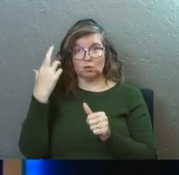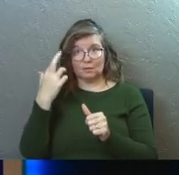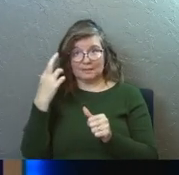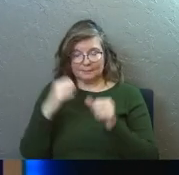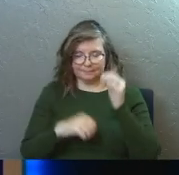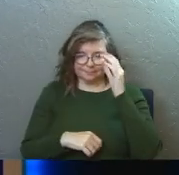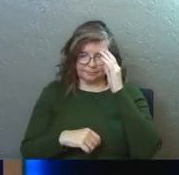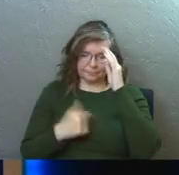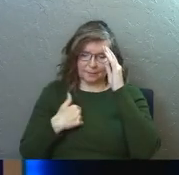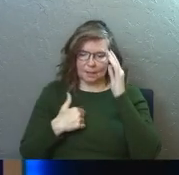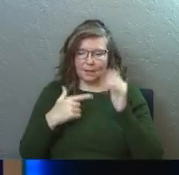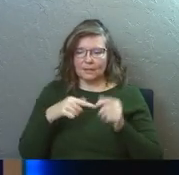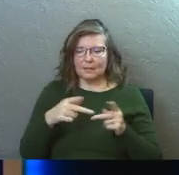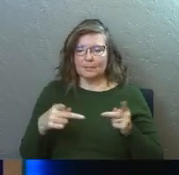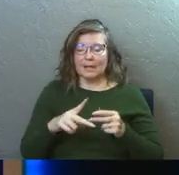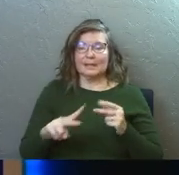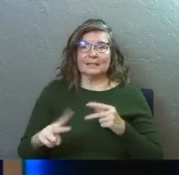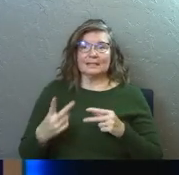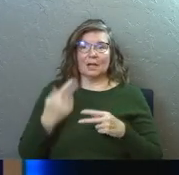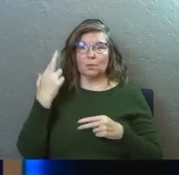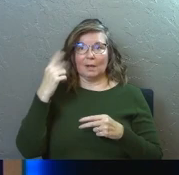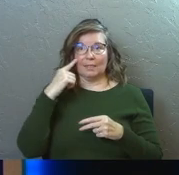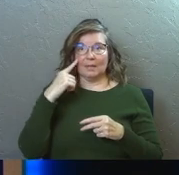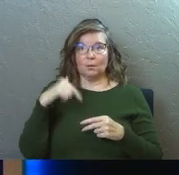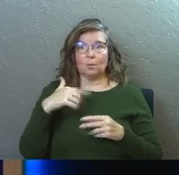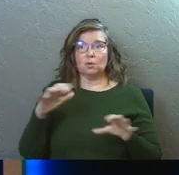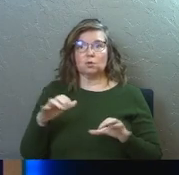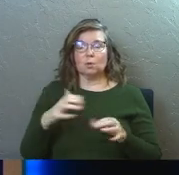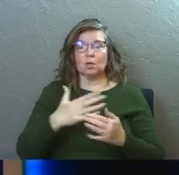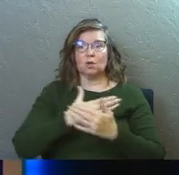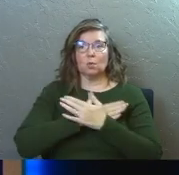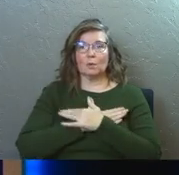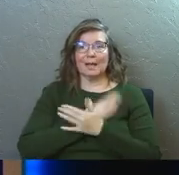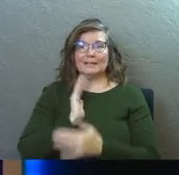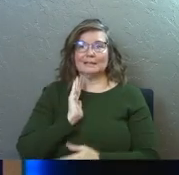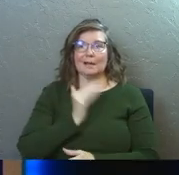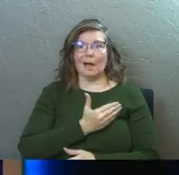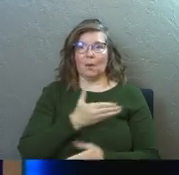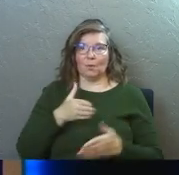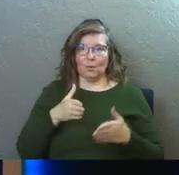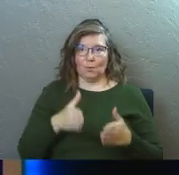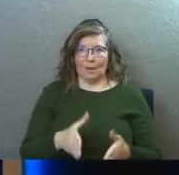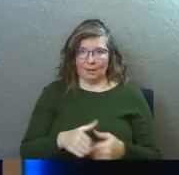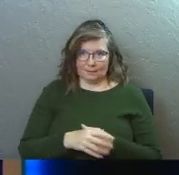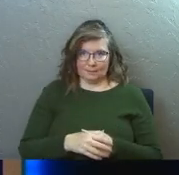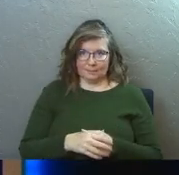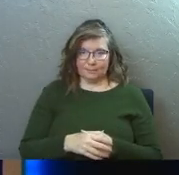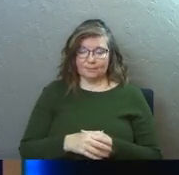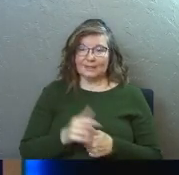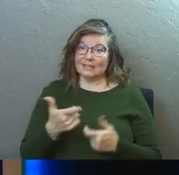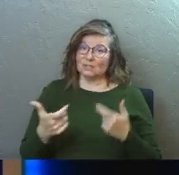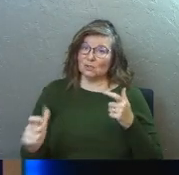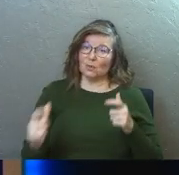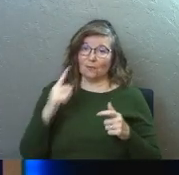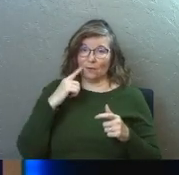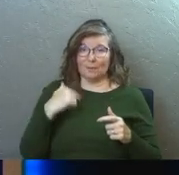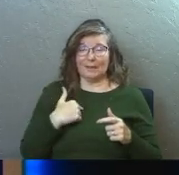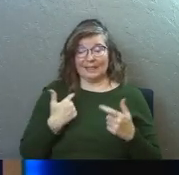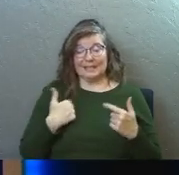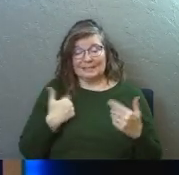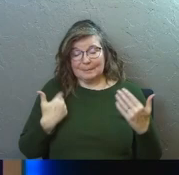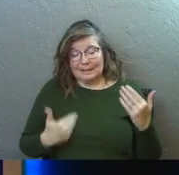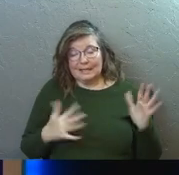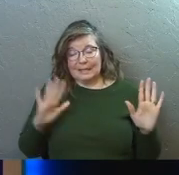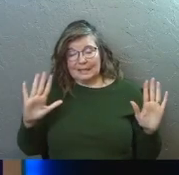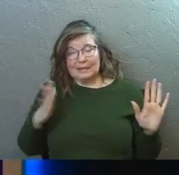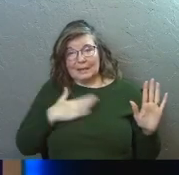reason that we are in this spot. The second reason I think we're in this spot is we're doing rest our way. This is huge for me, and this is